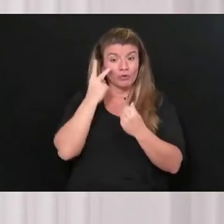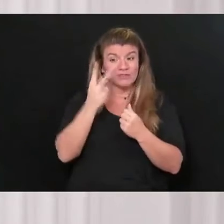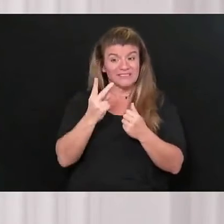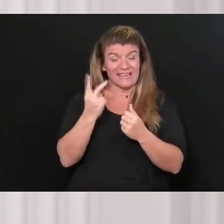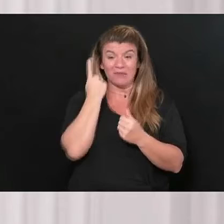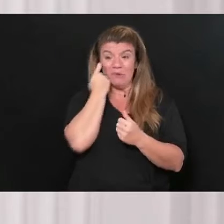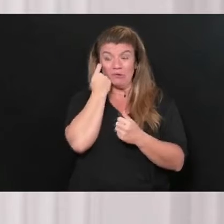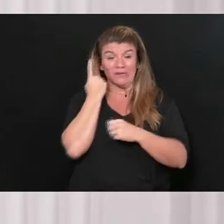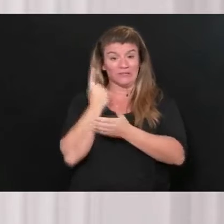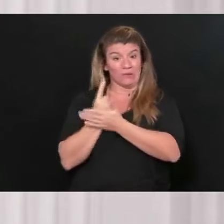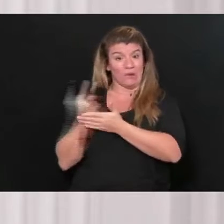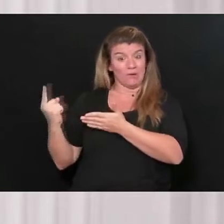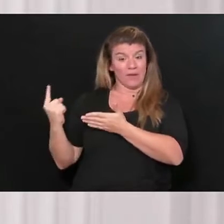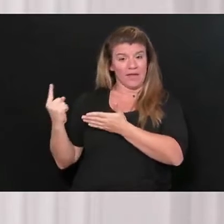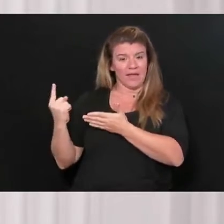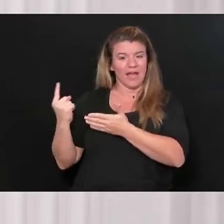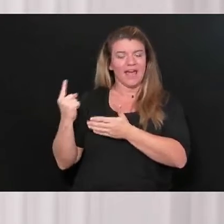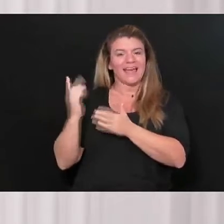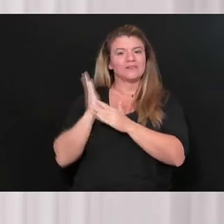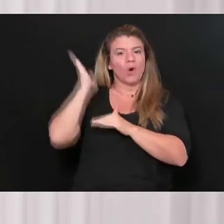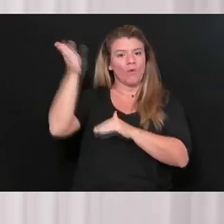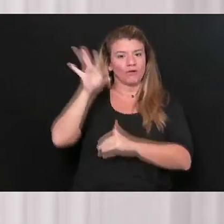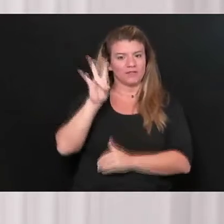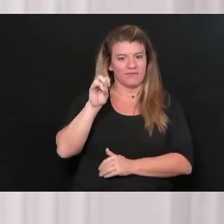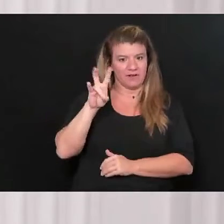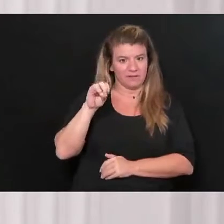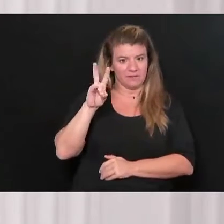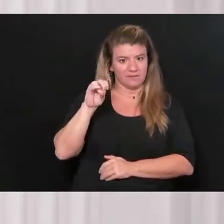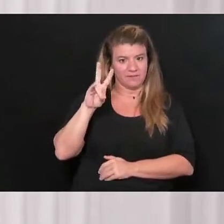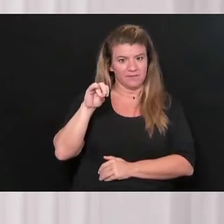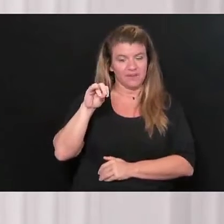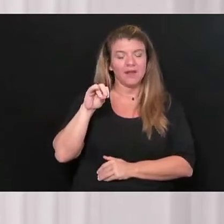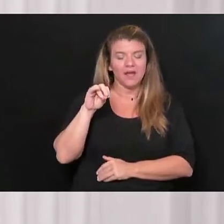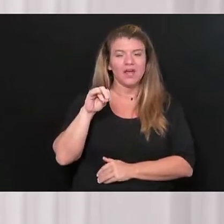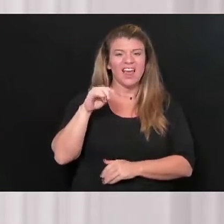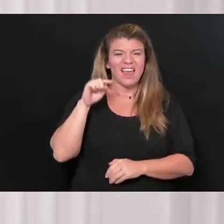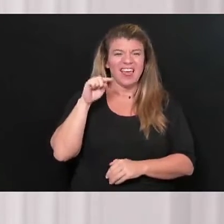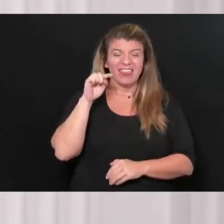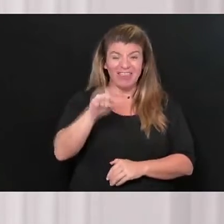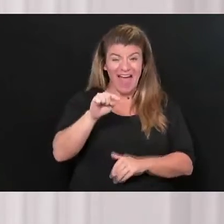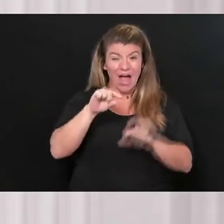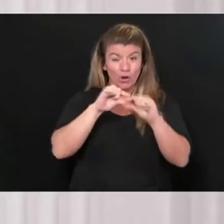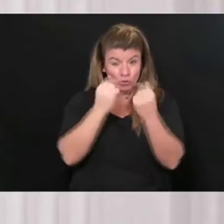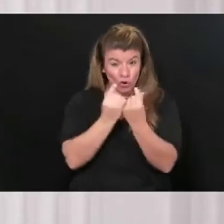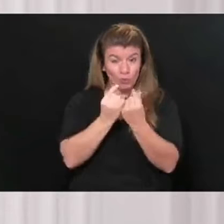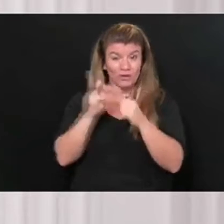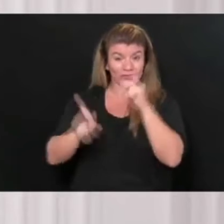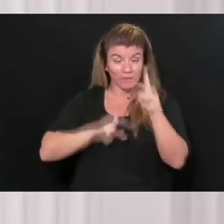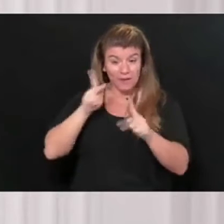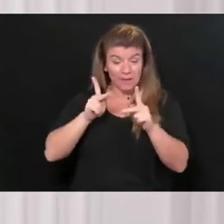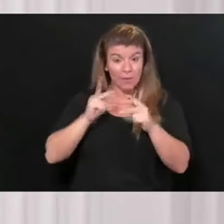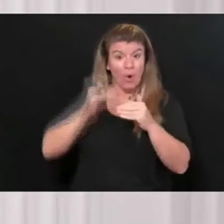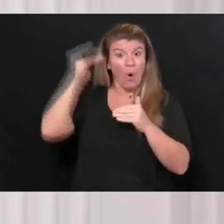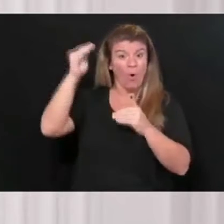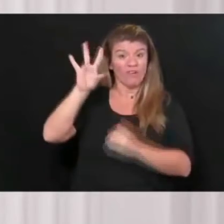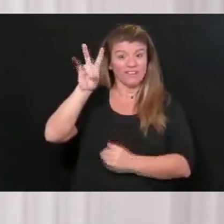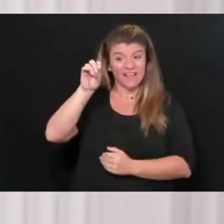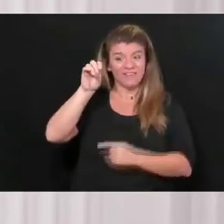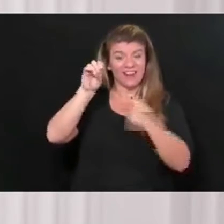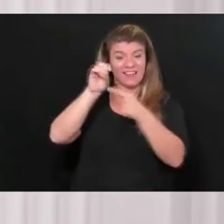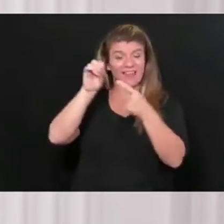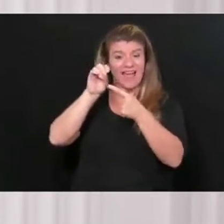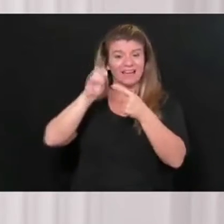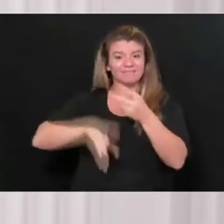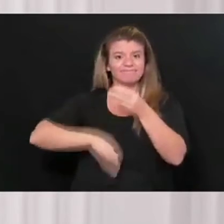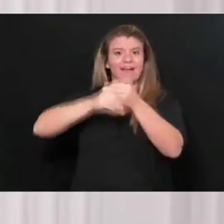days are in people over 70 years old. And we know this is a group of people that not only have a much higher risk